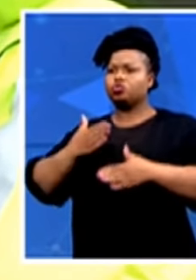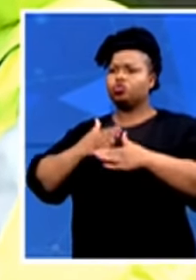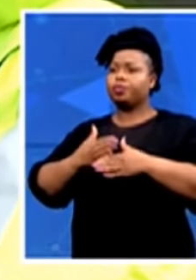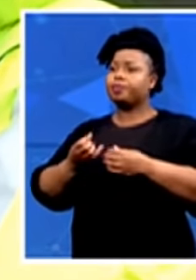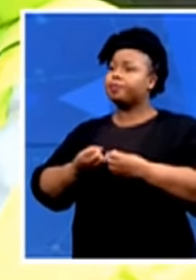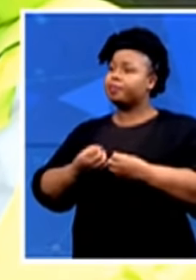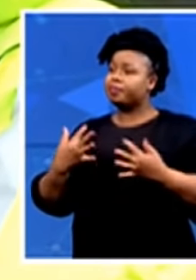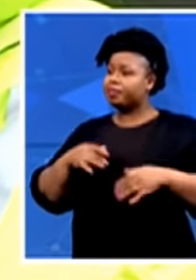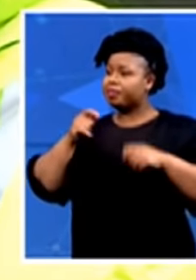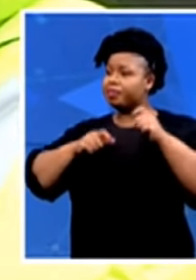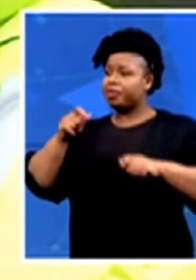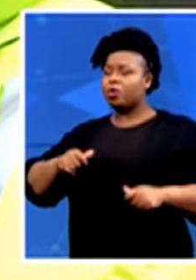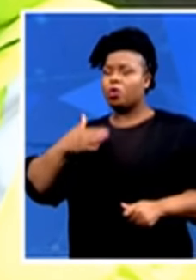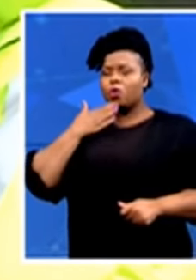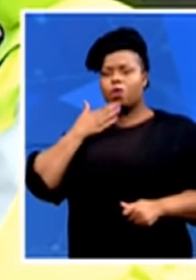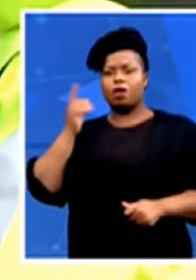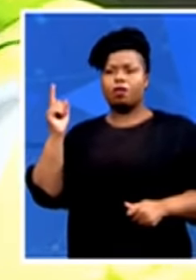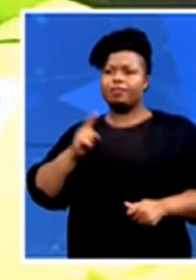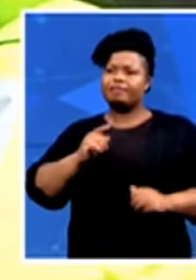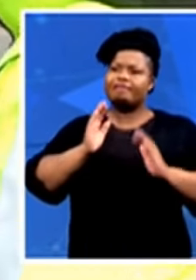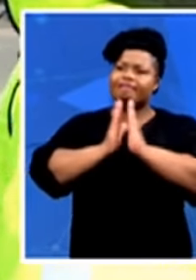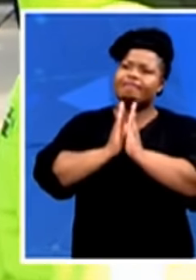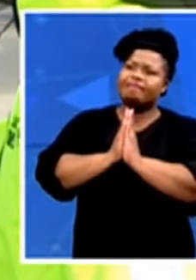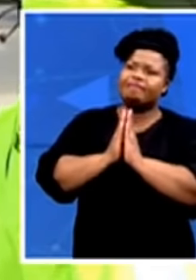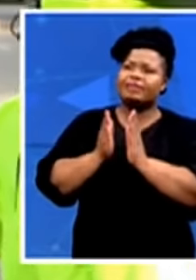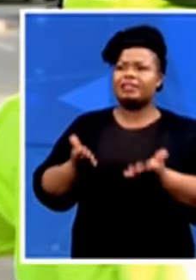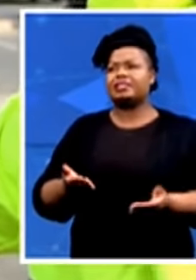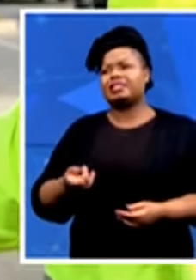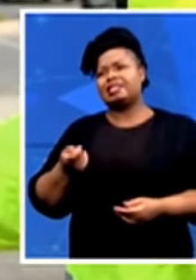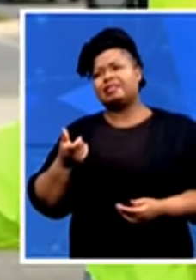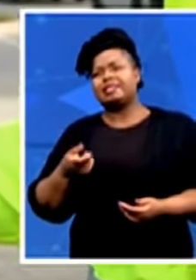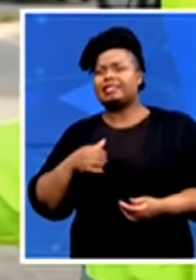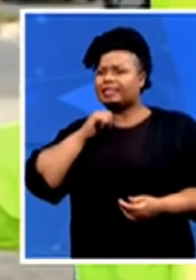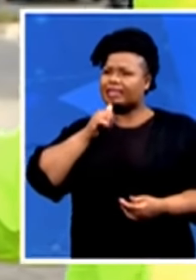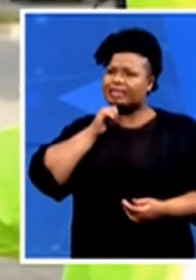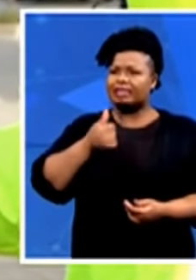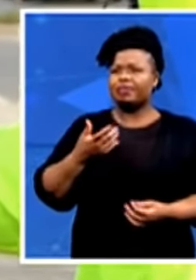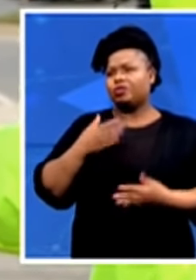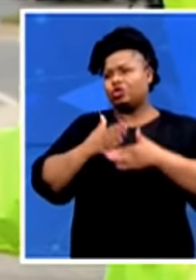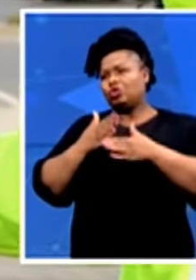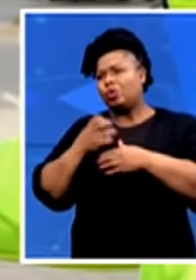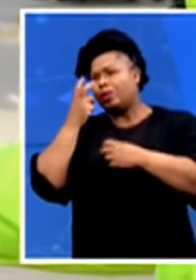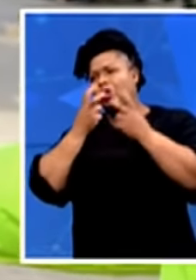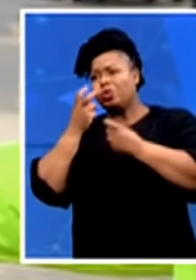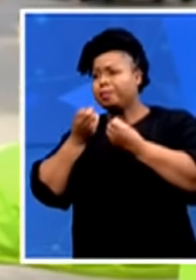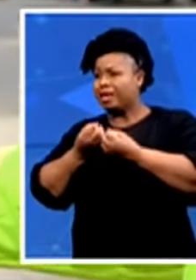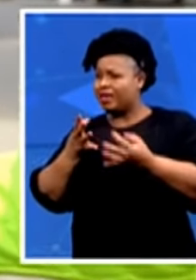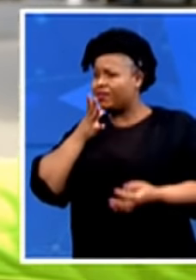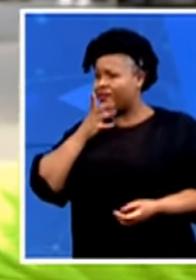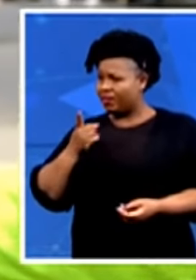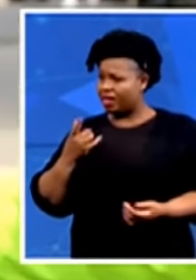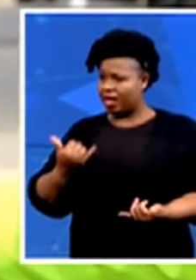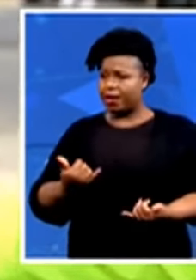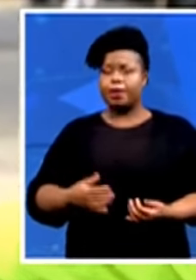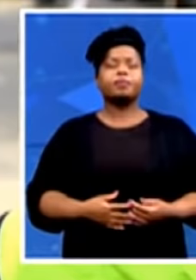to ask for as little as you could give them. Yes. It happens both in the industry of security